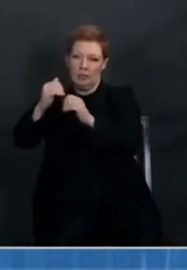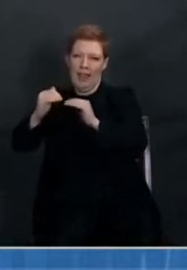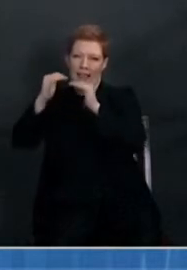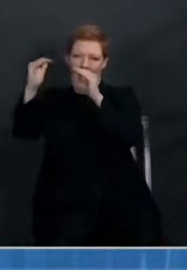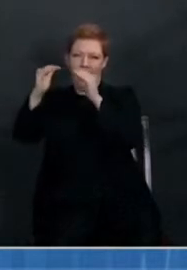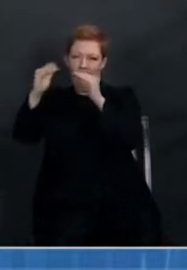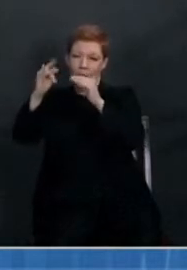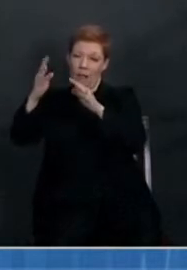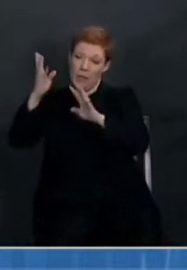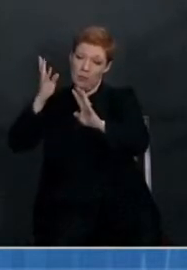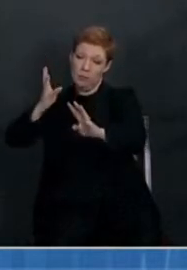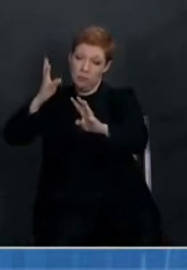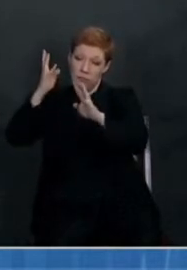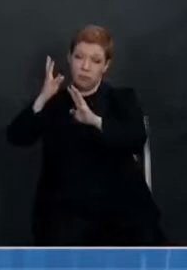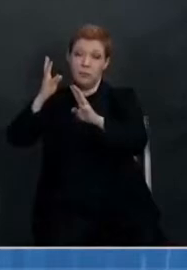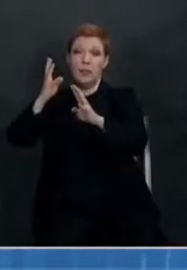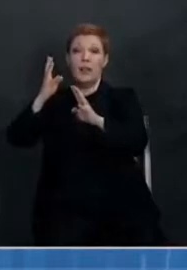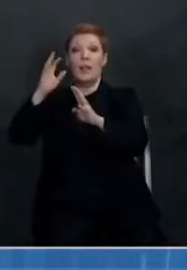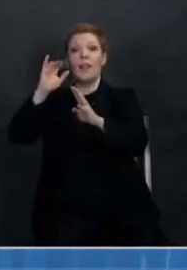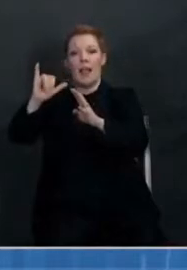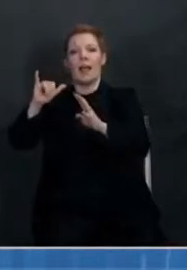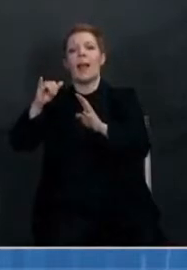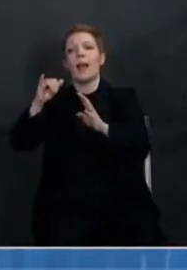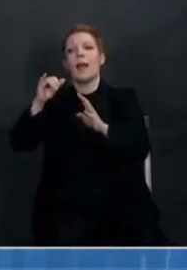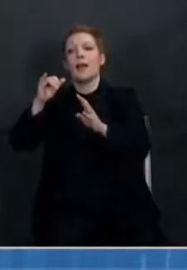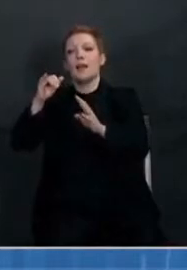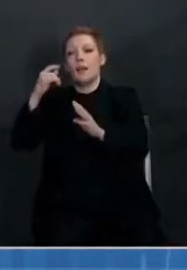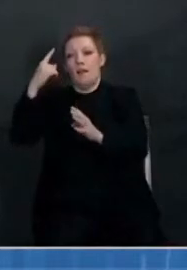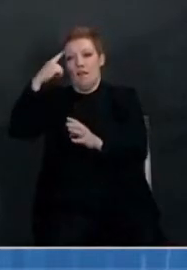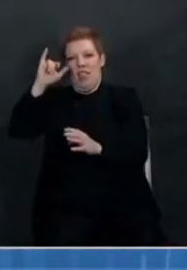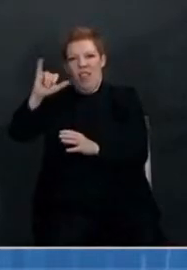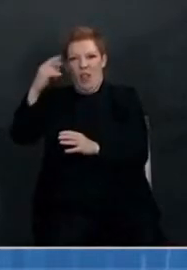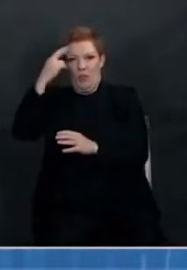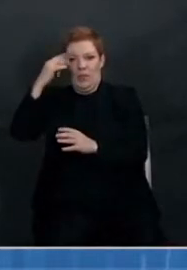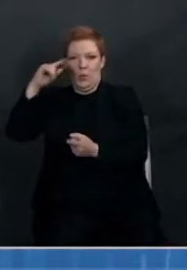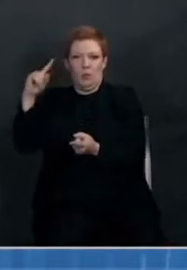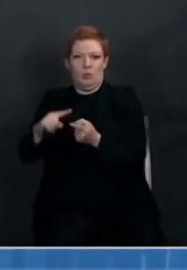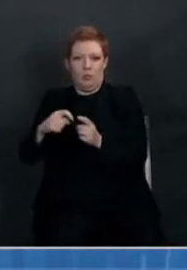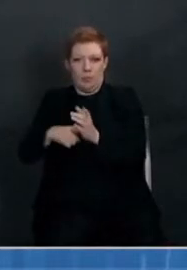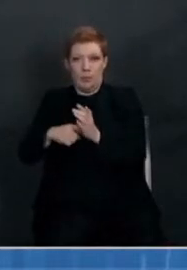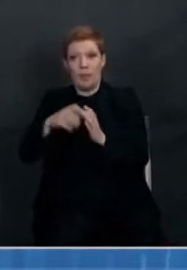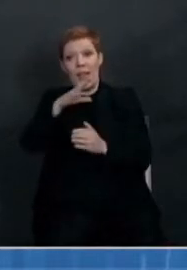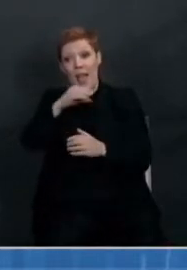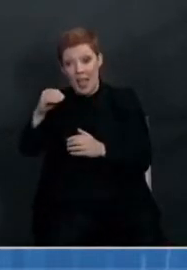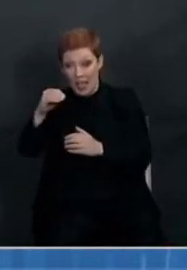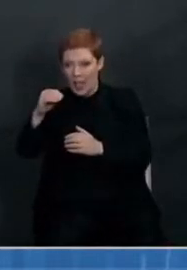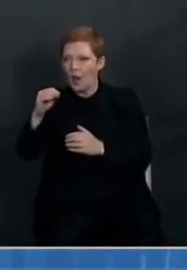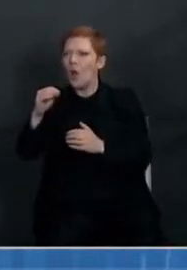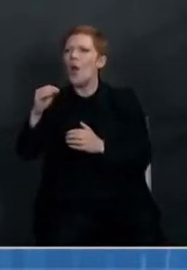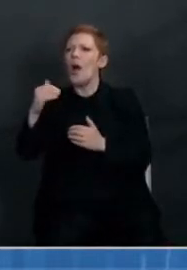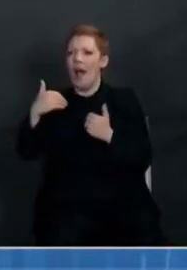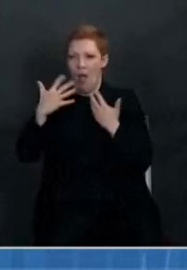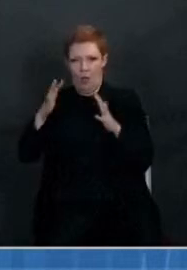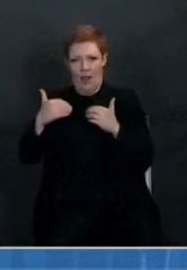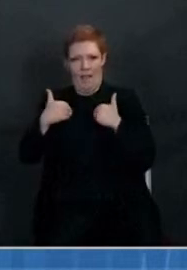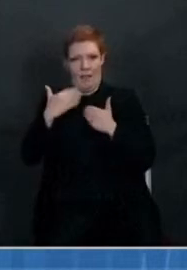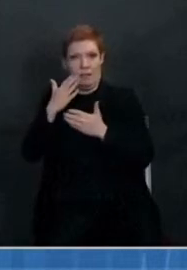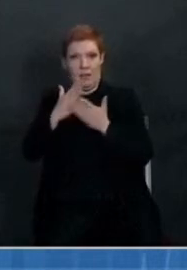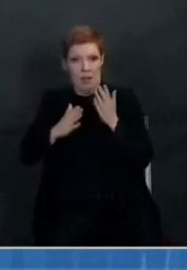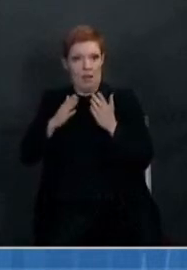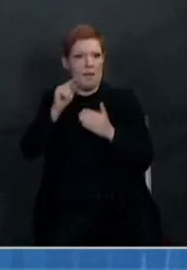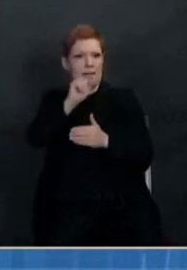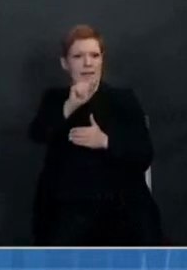Secondly, we know there are efforts to create even lower costs and more innovative approaches, and we welcome those.